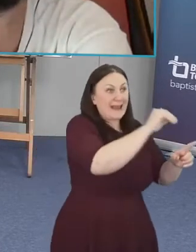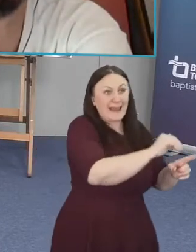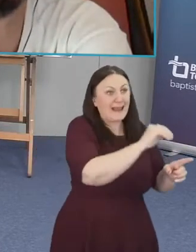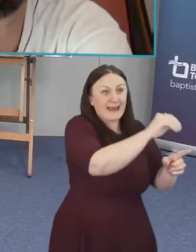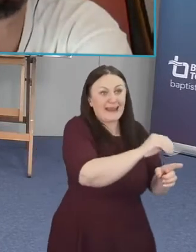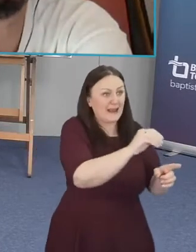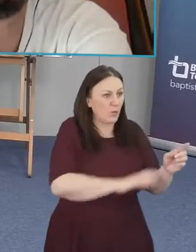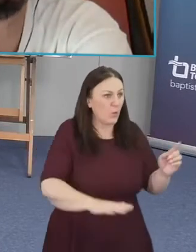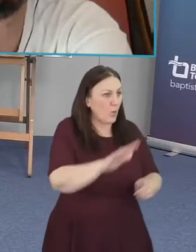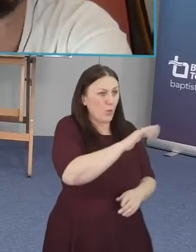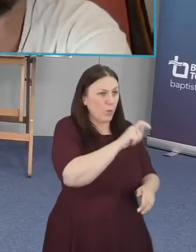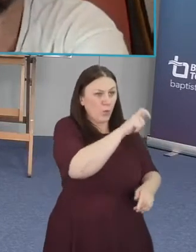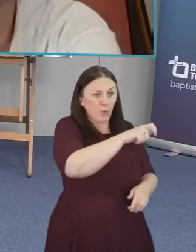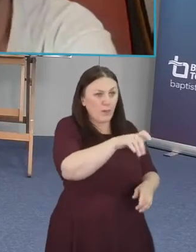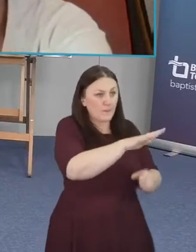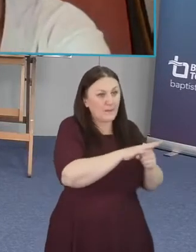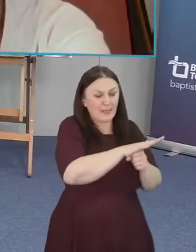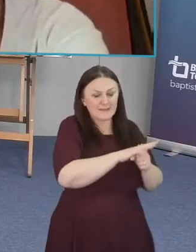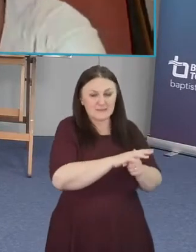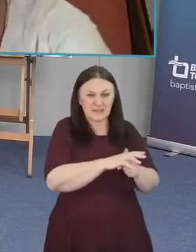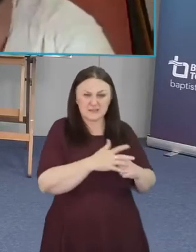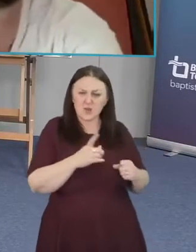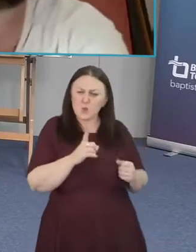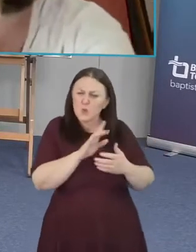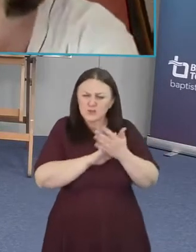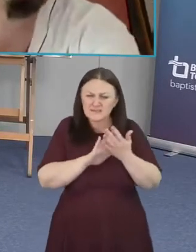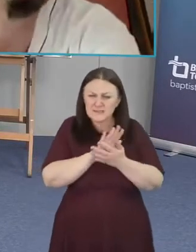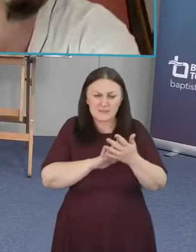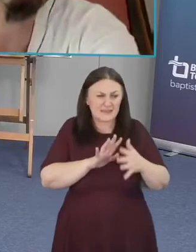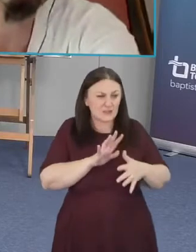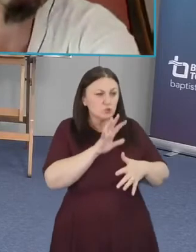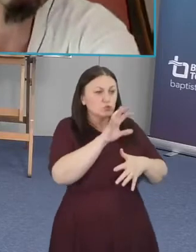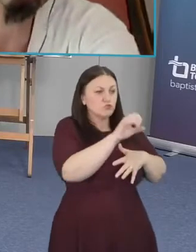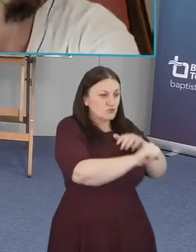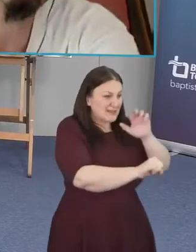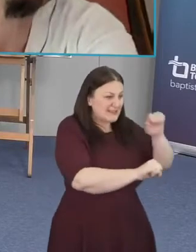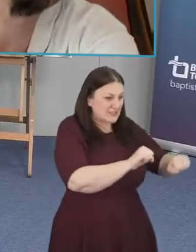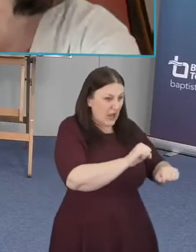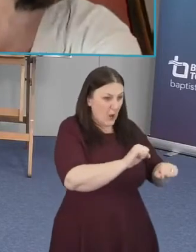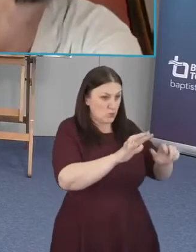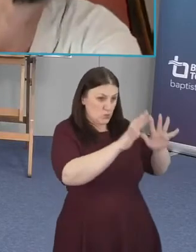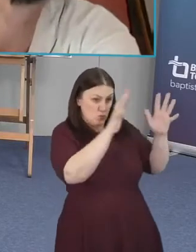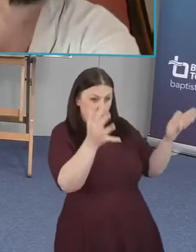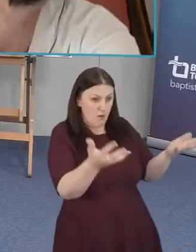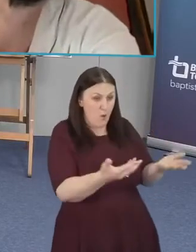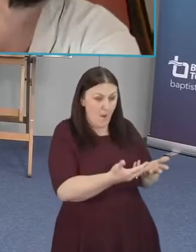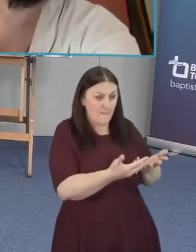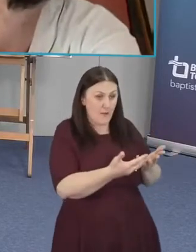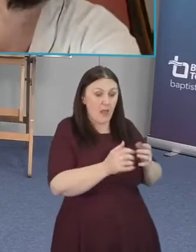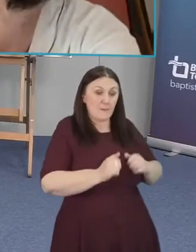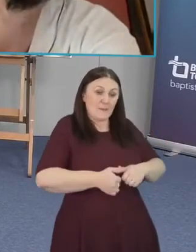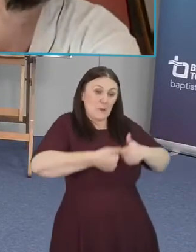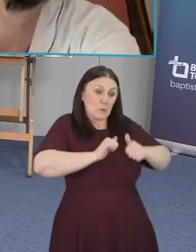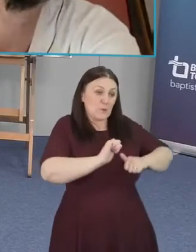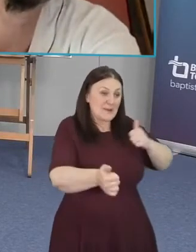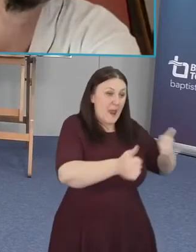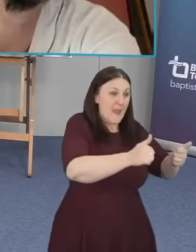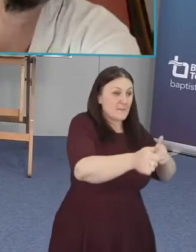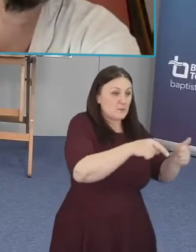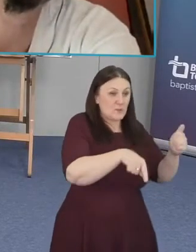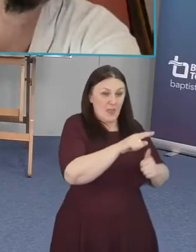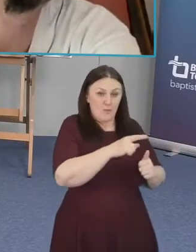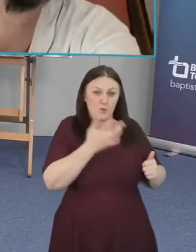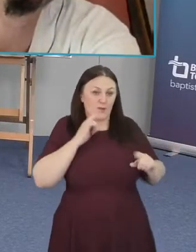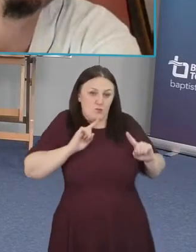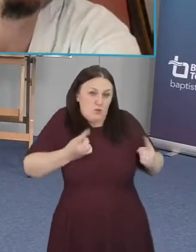it mean to reach out to those in the ditch to be a global neighbor and a good samaritan to those around the world in those situations